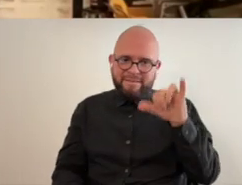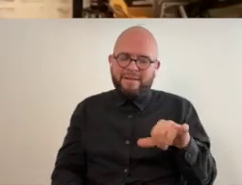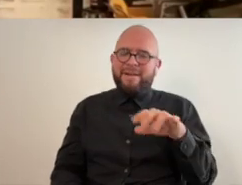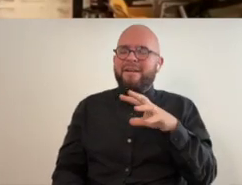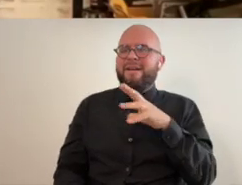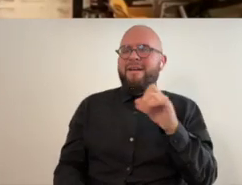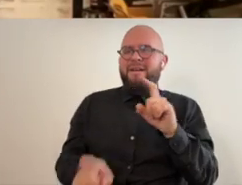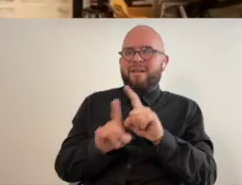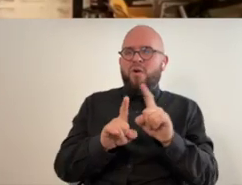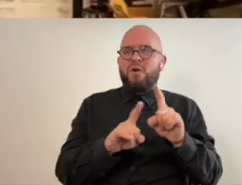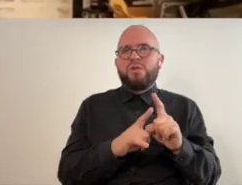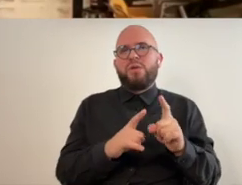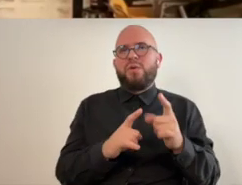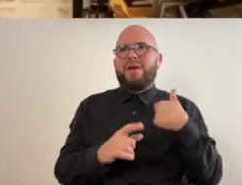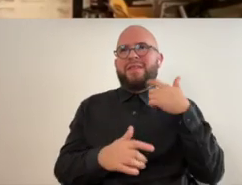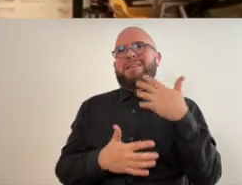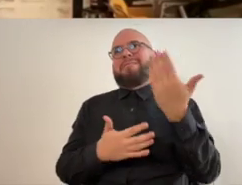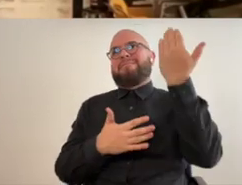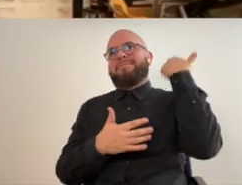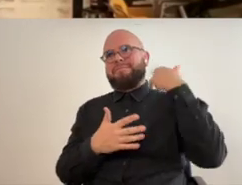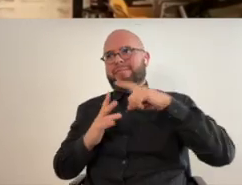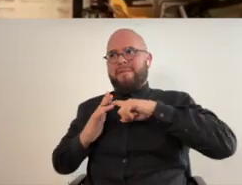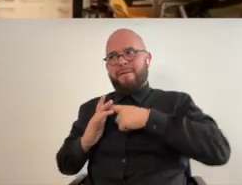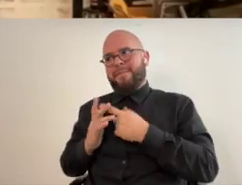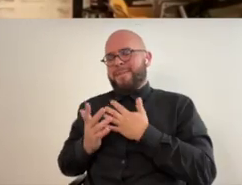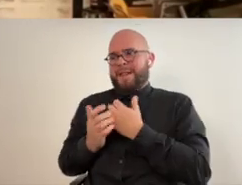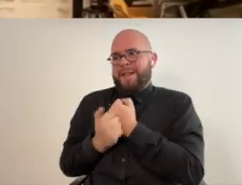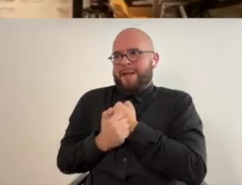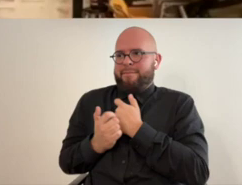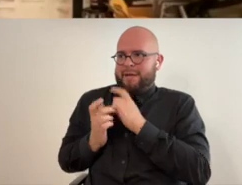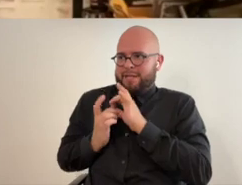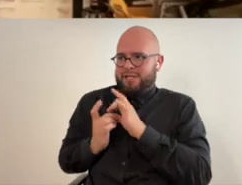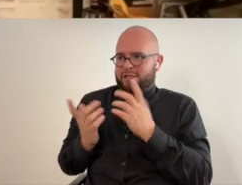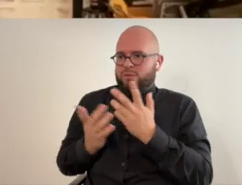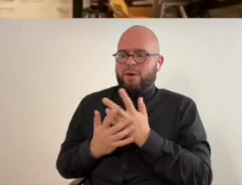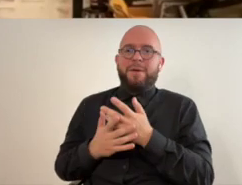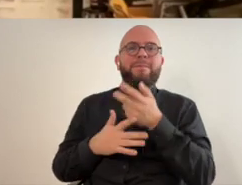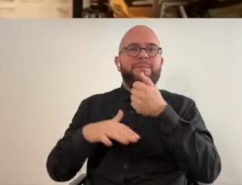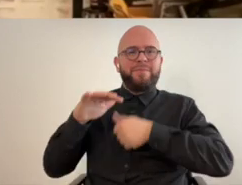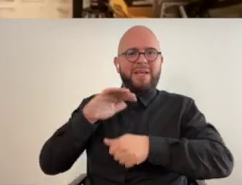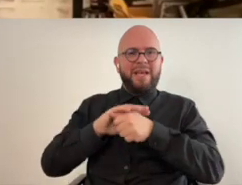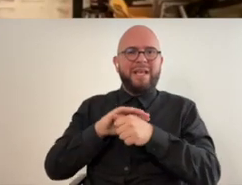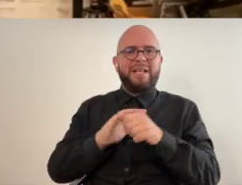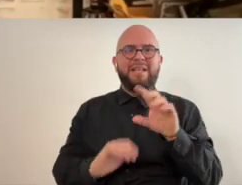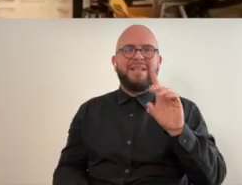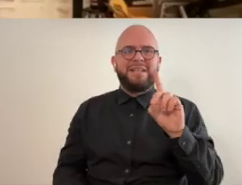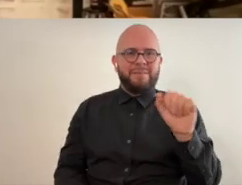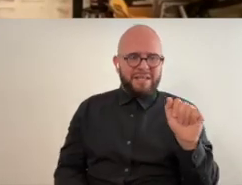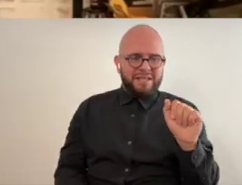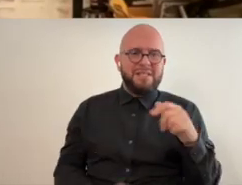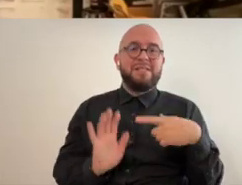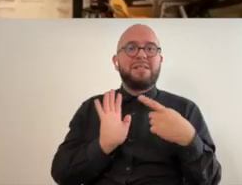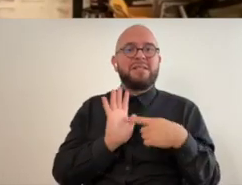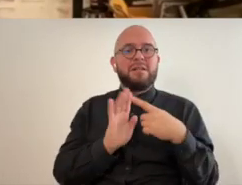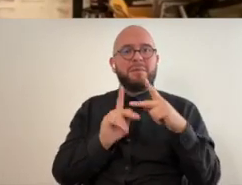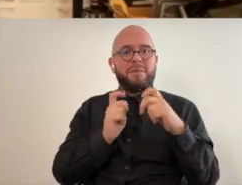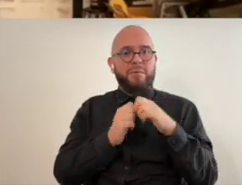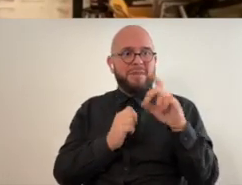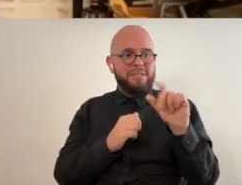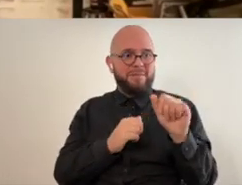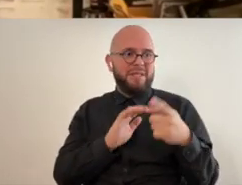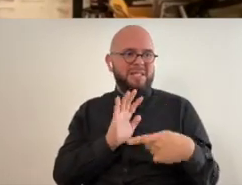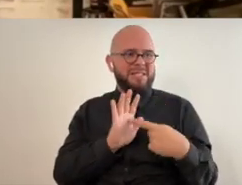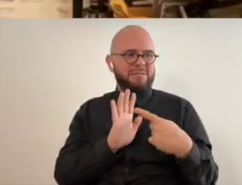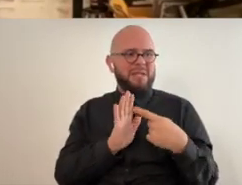i'm also fascinated my original fascination and love and connection is to hidden disabilities